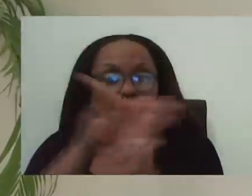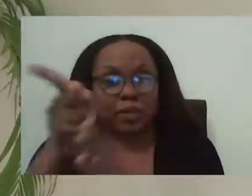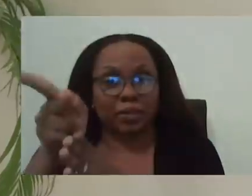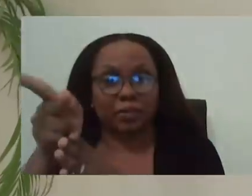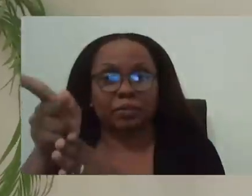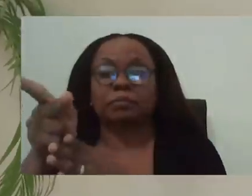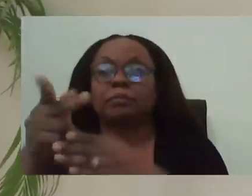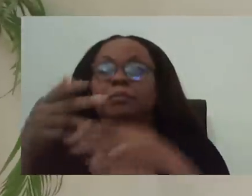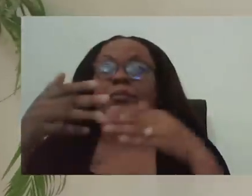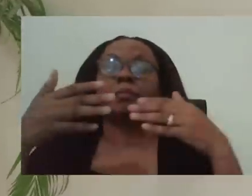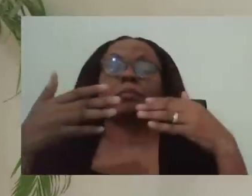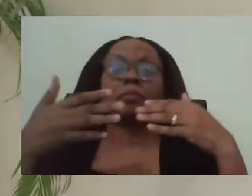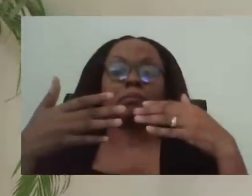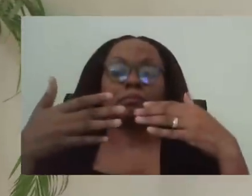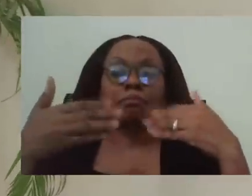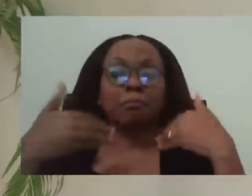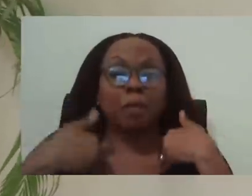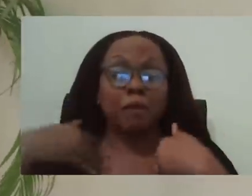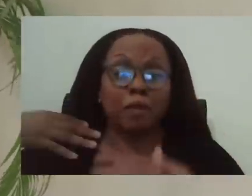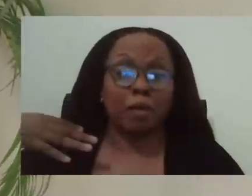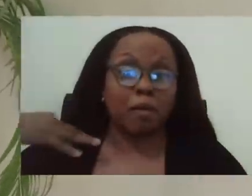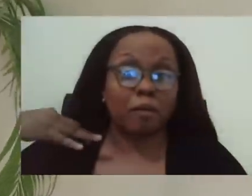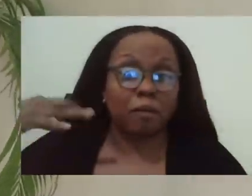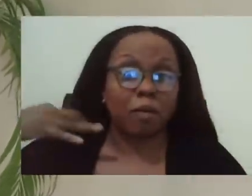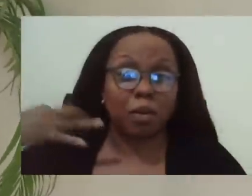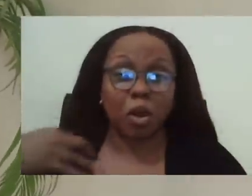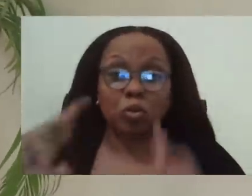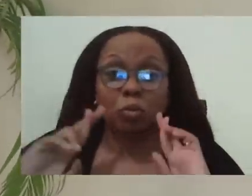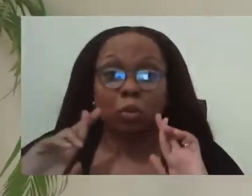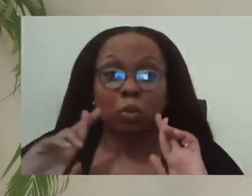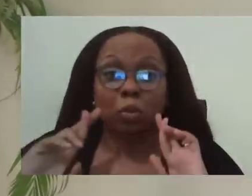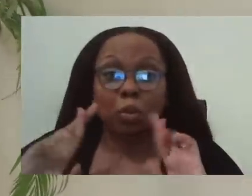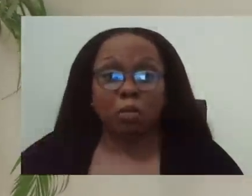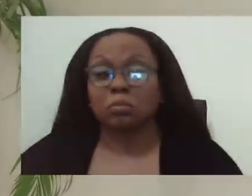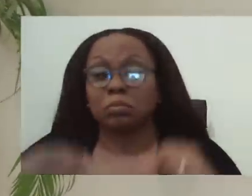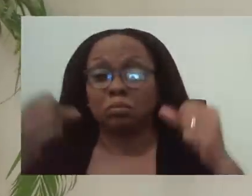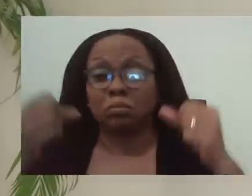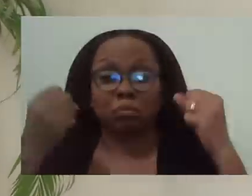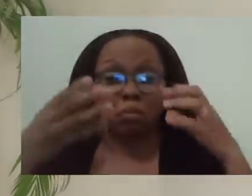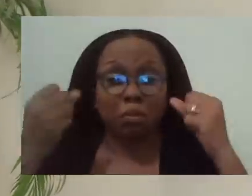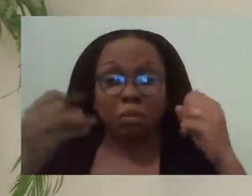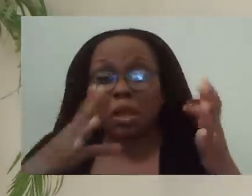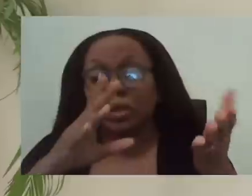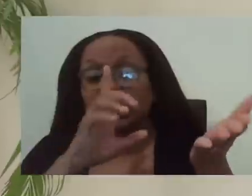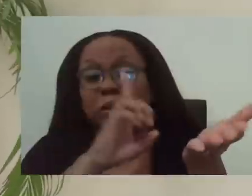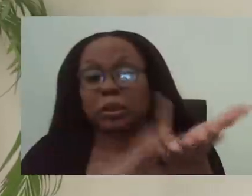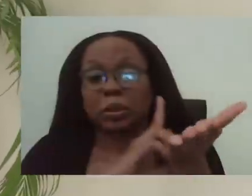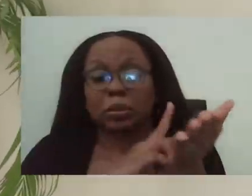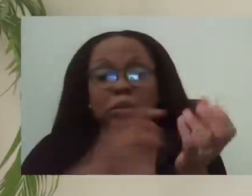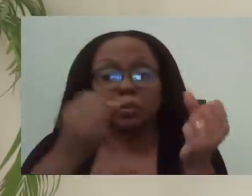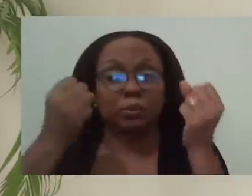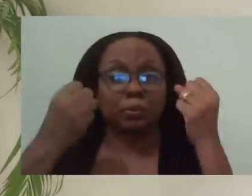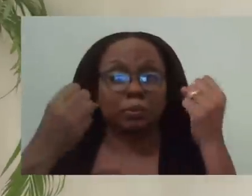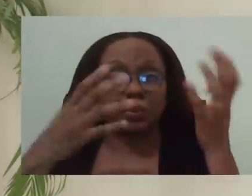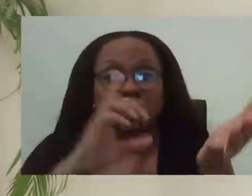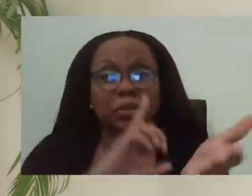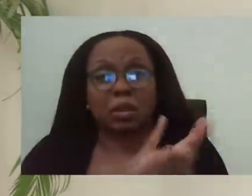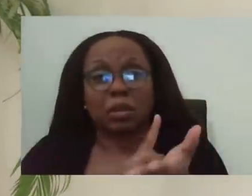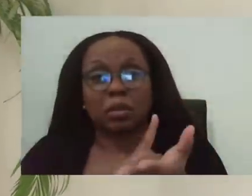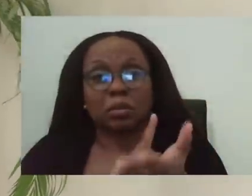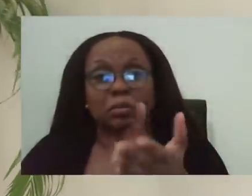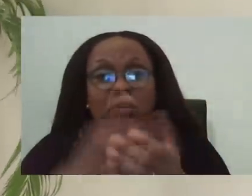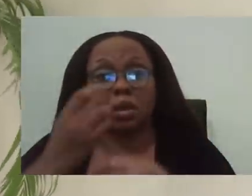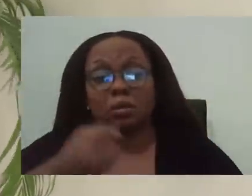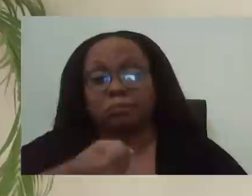response. Um, that we have many, many doctors who have given freely of their time, uh, to